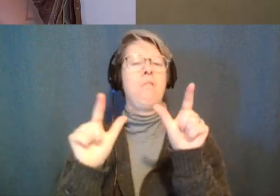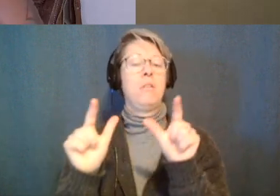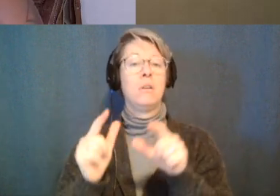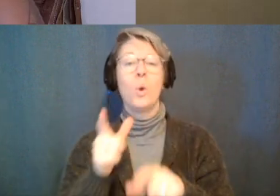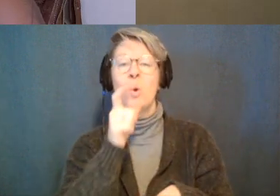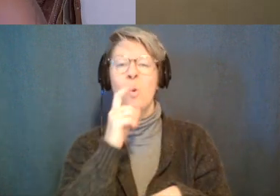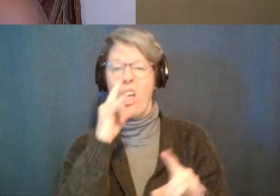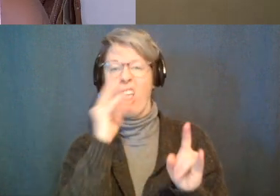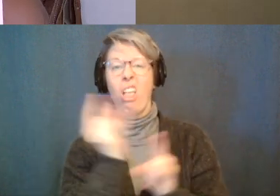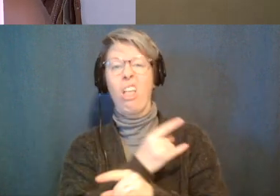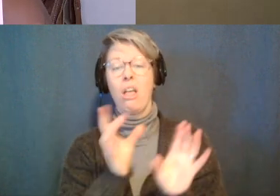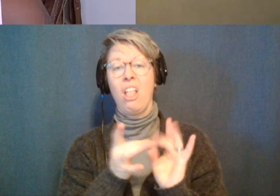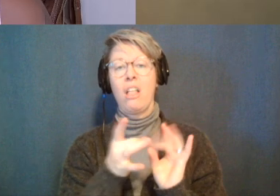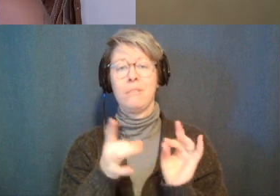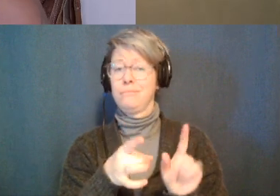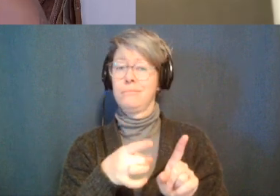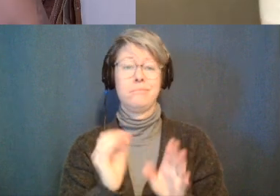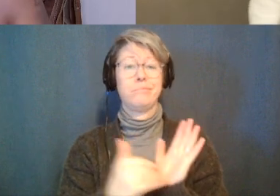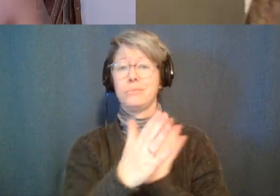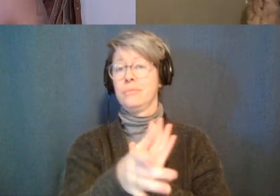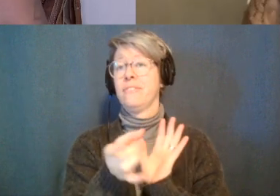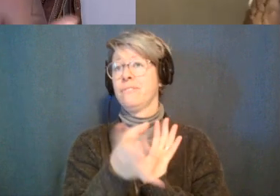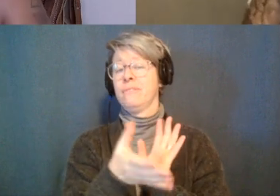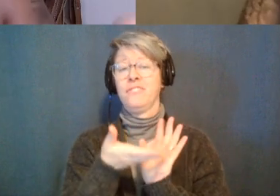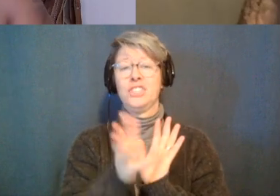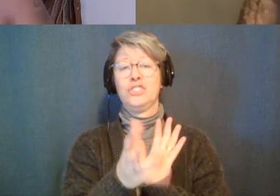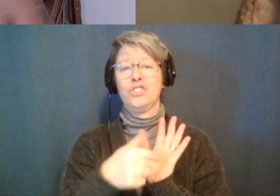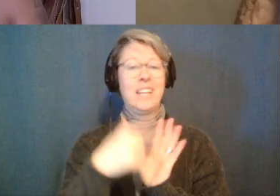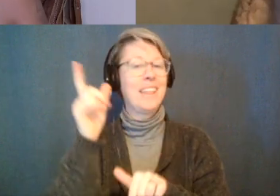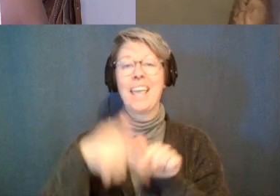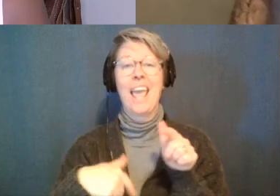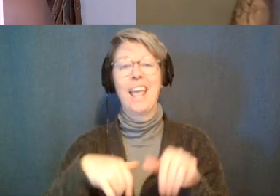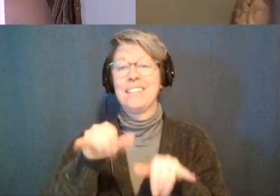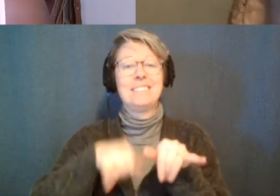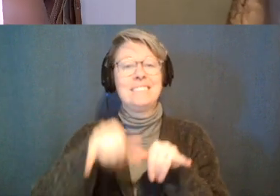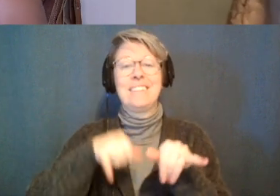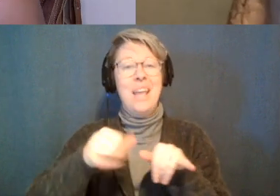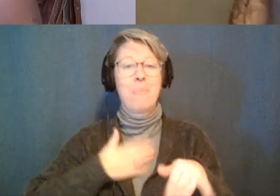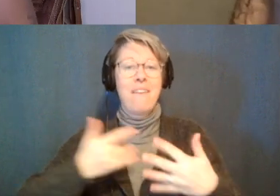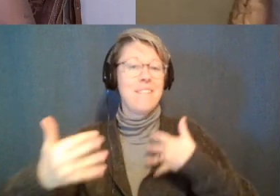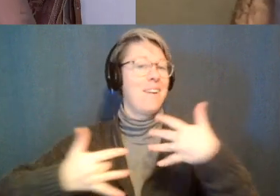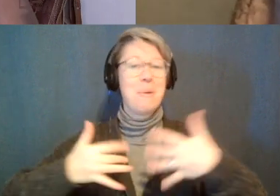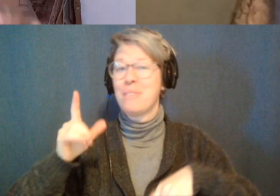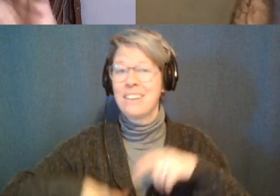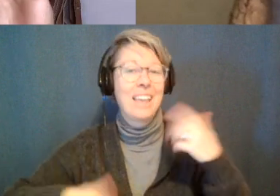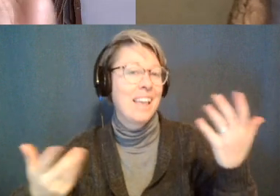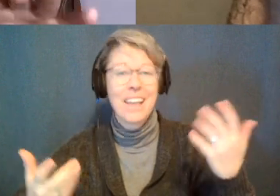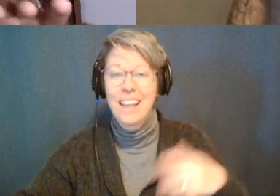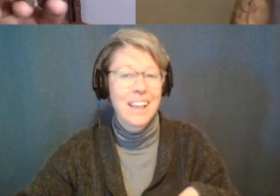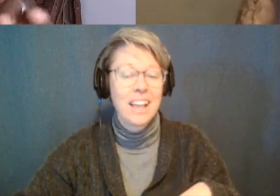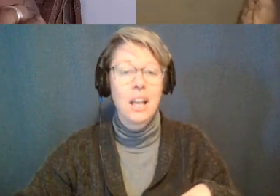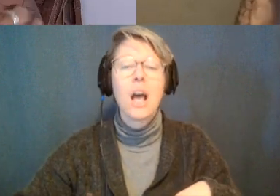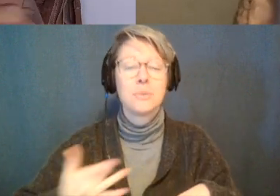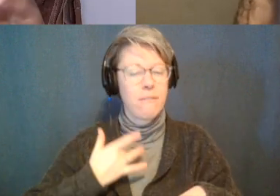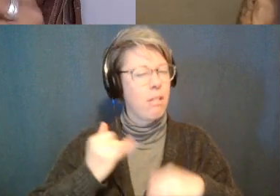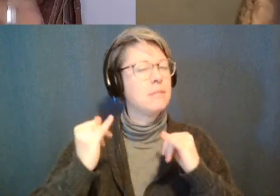comments and stuff they don't last long like they just bounce off they just can't they can't hang with the with the vibe with the frequency so i feel it's the same